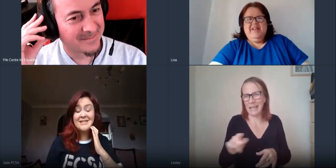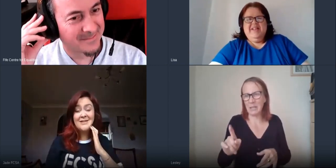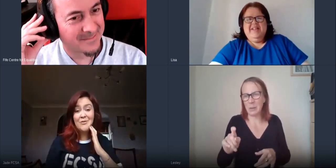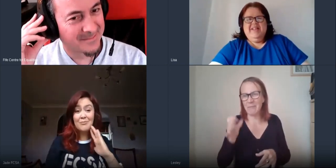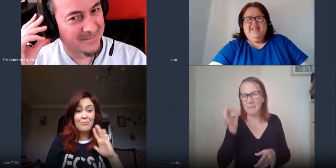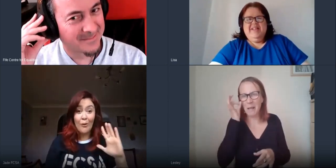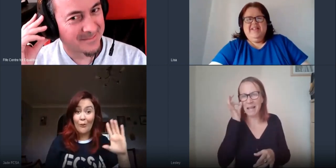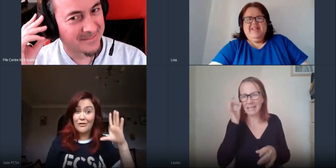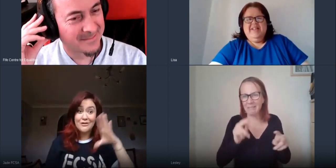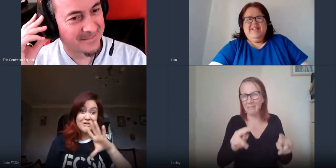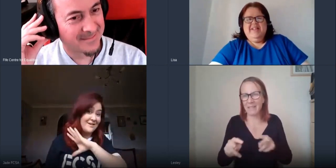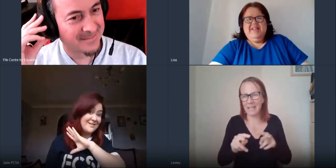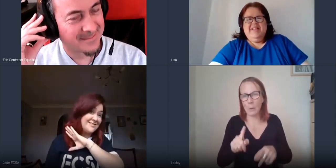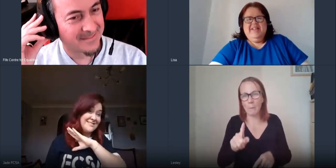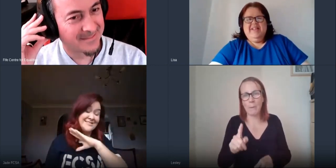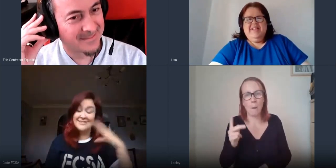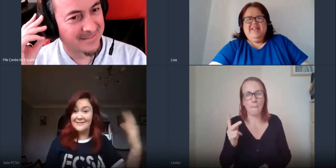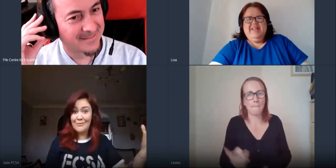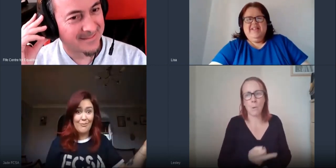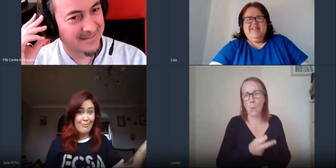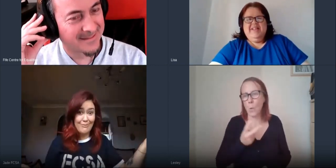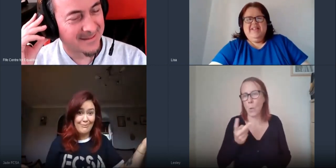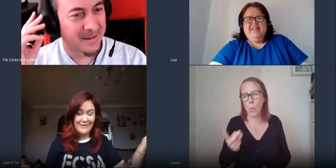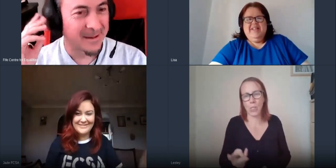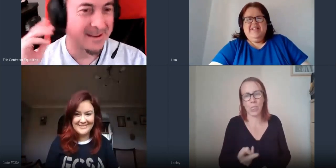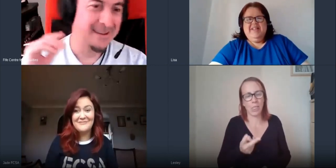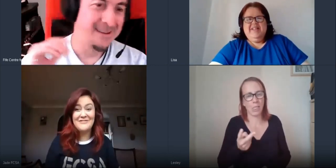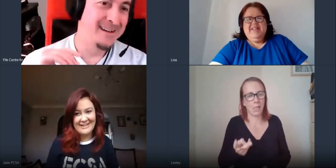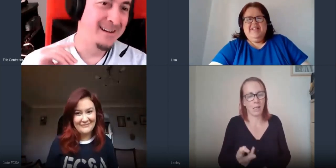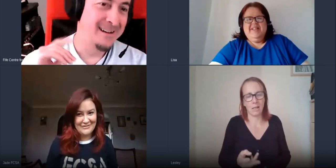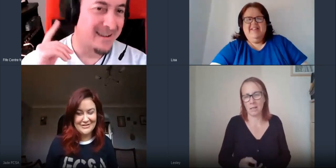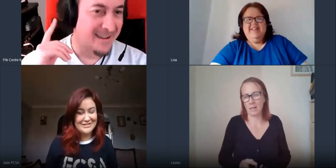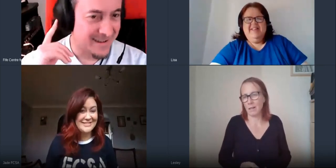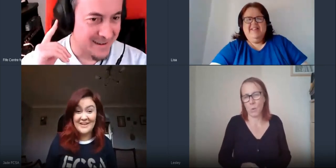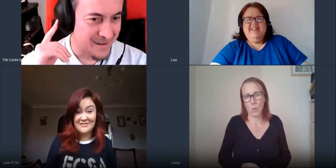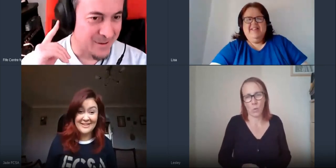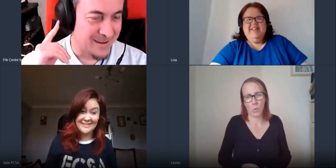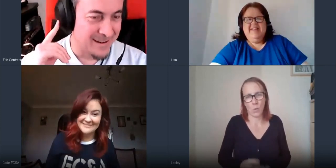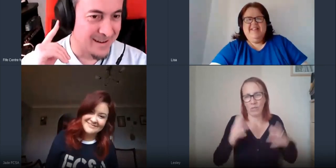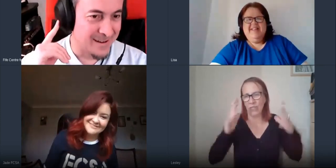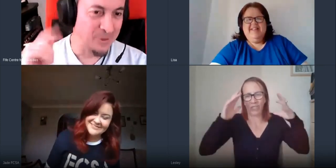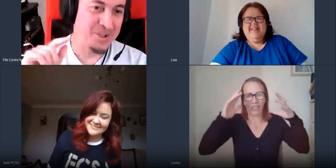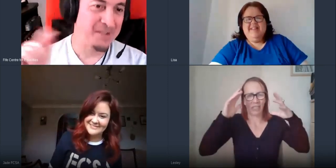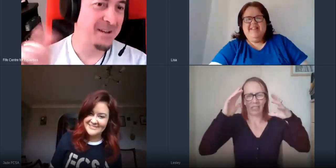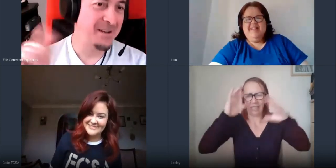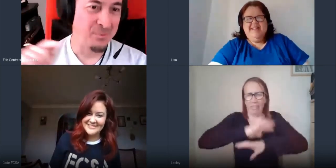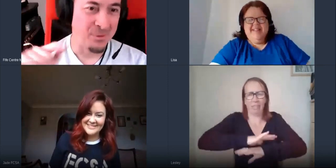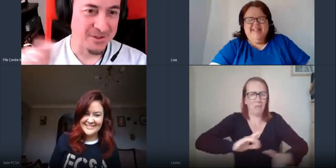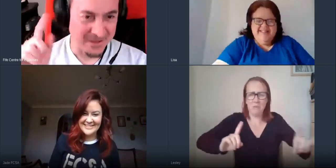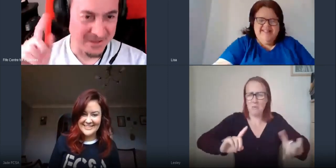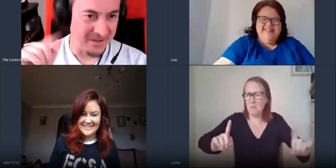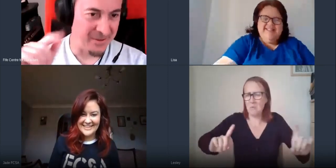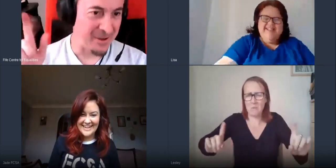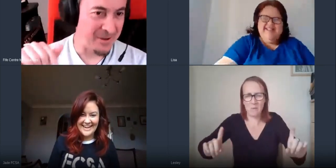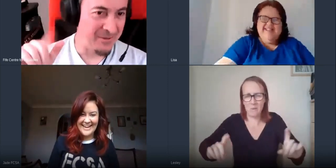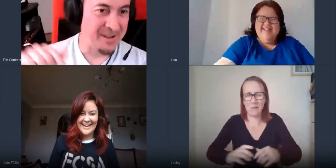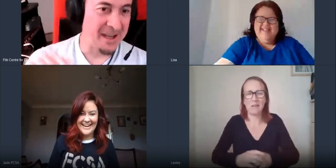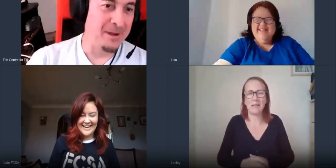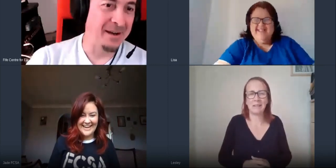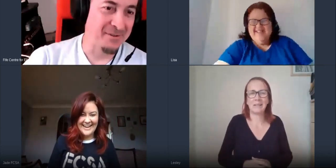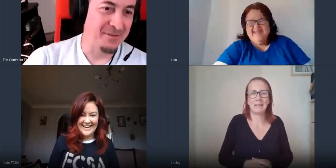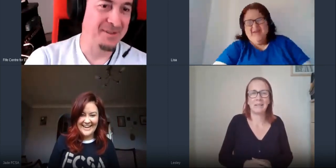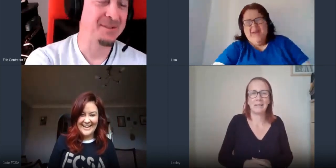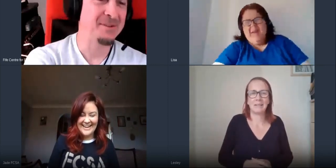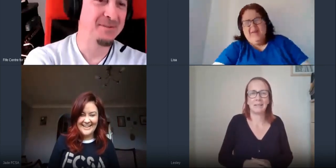we're both just very confused it's very funny we share that in the post in the in the timeline